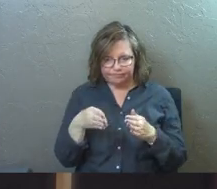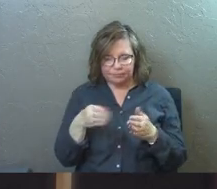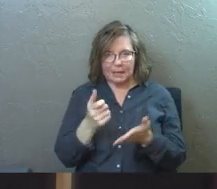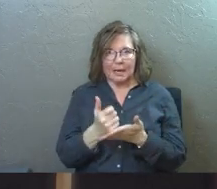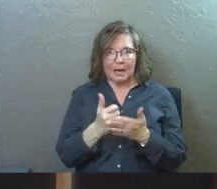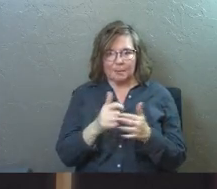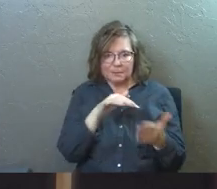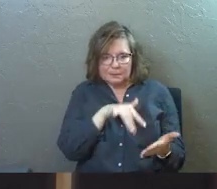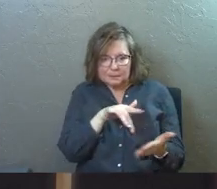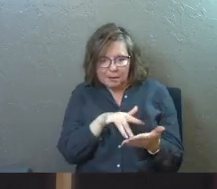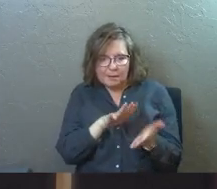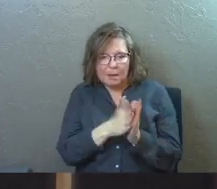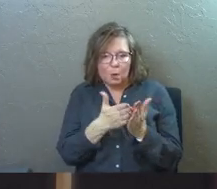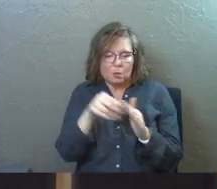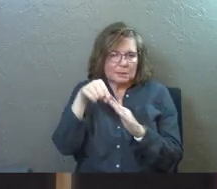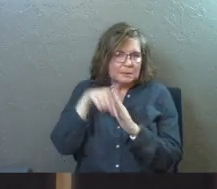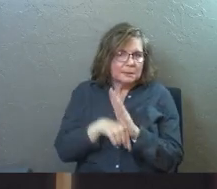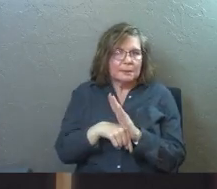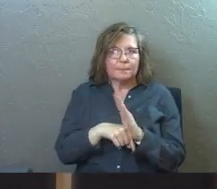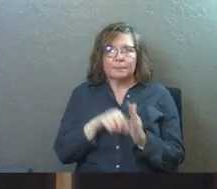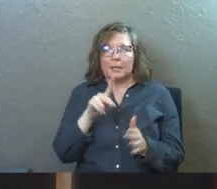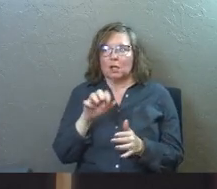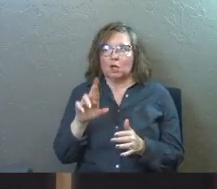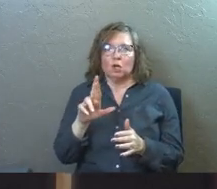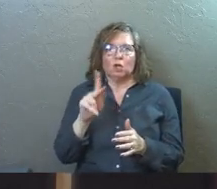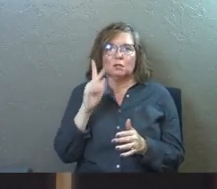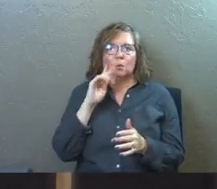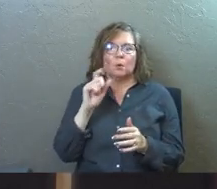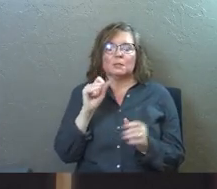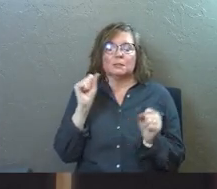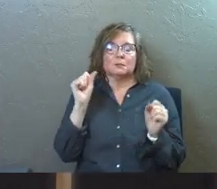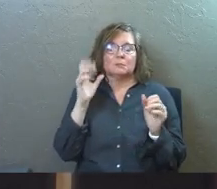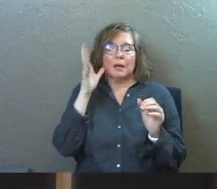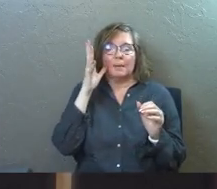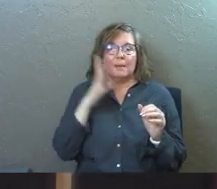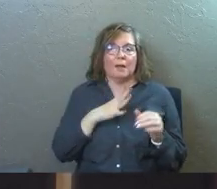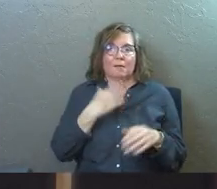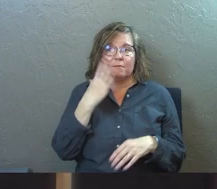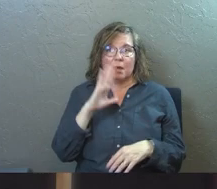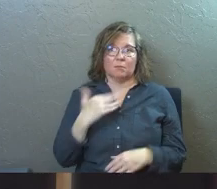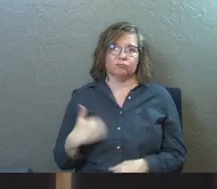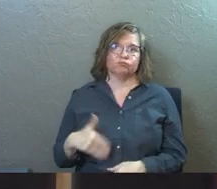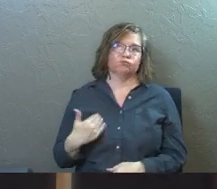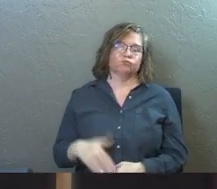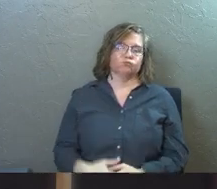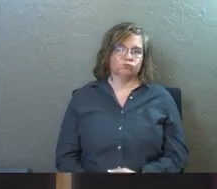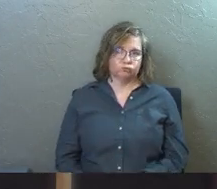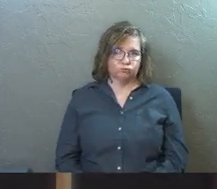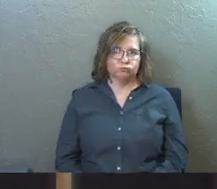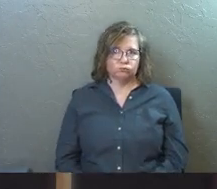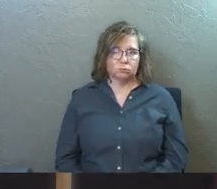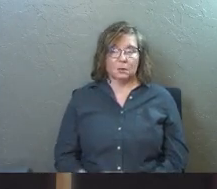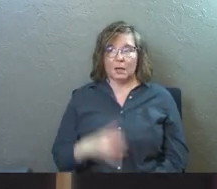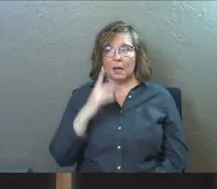and help us study God's word deeper. And Kirk just was a man of God. I thought the world of